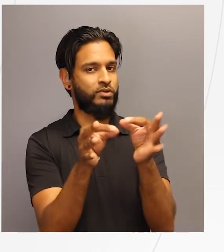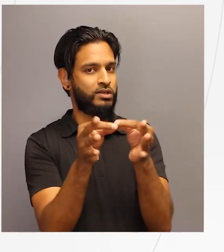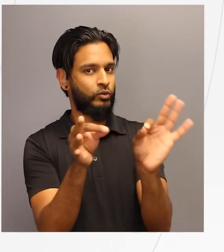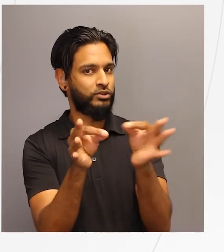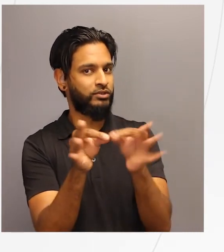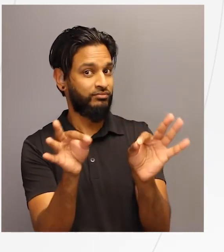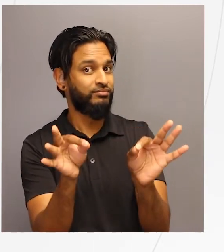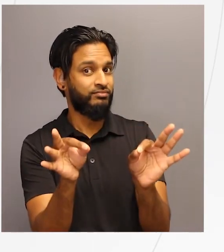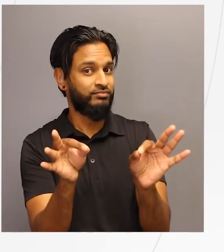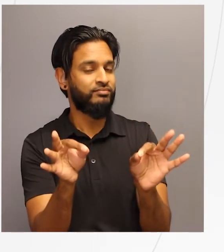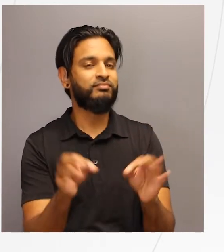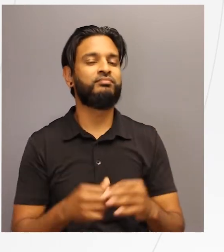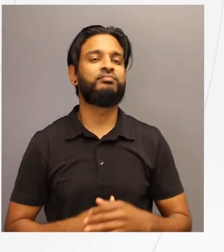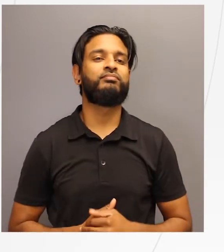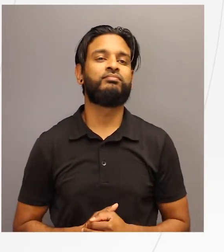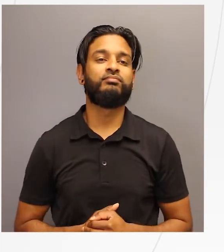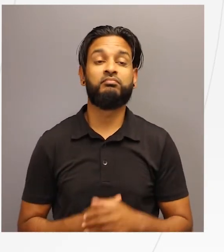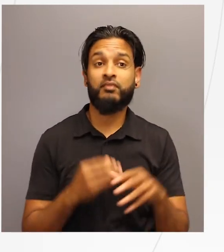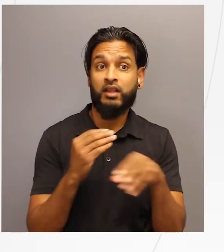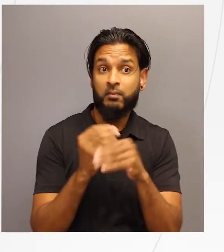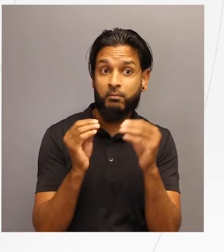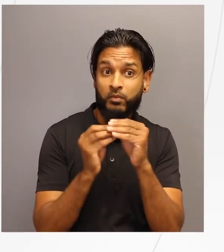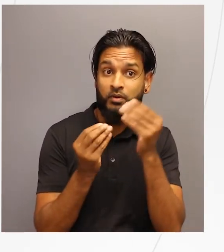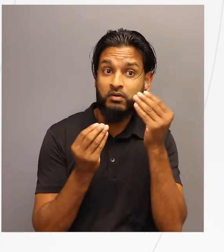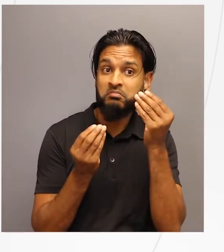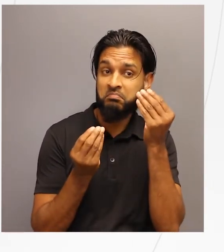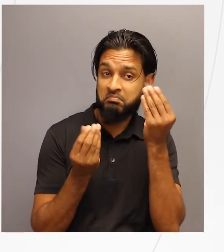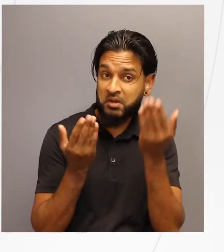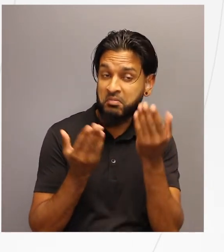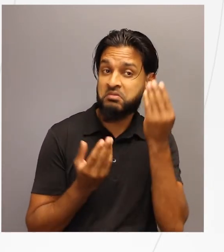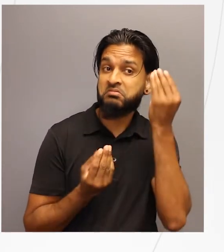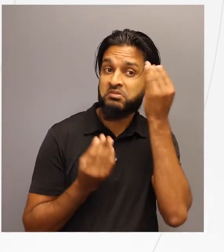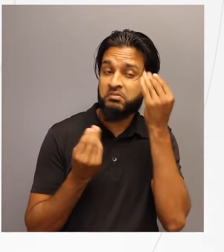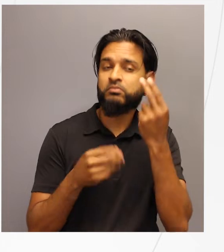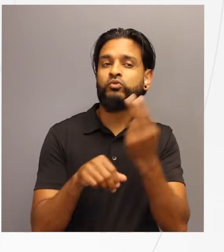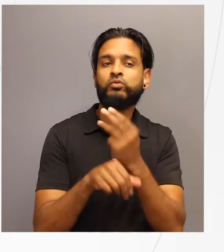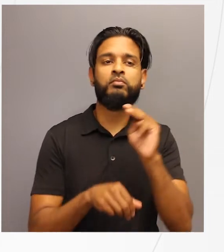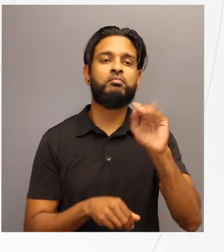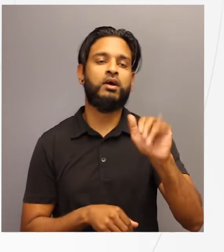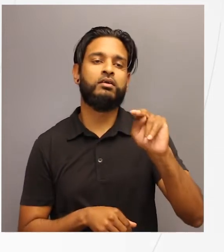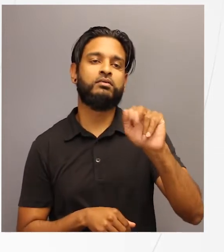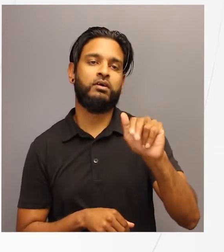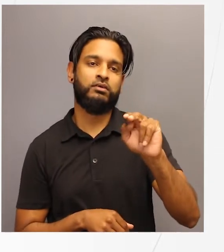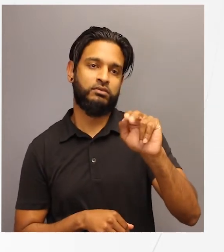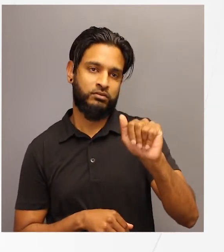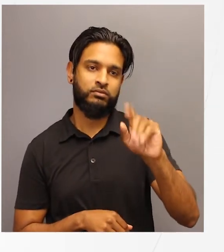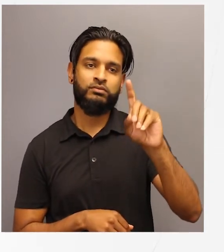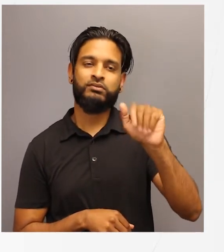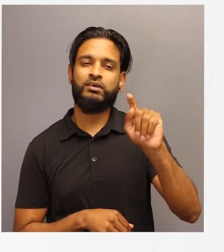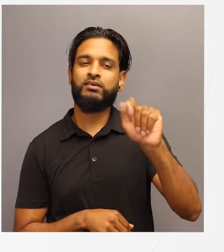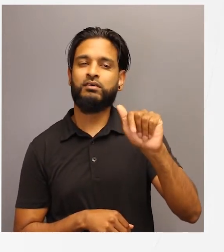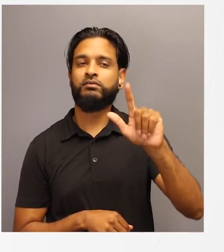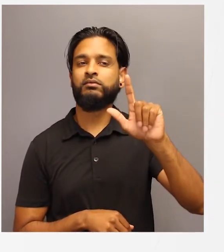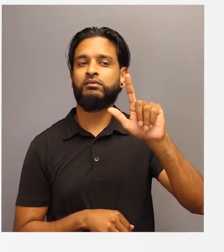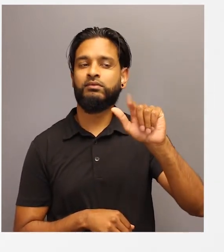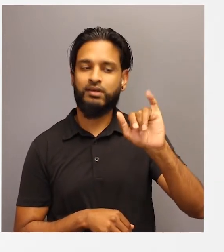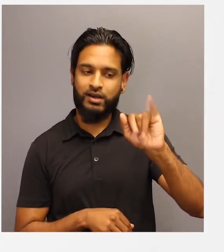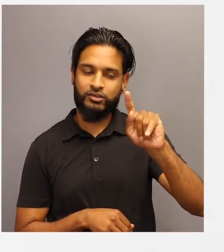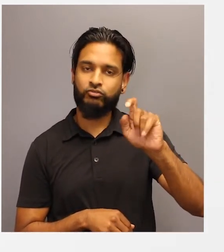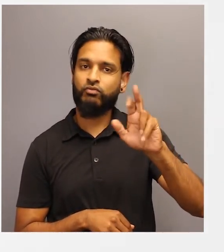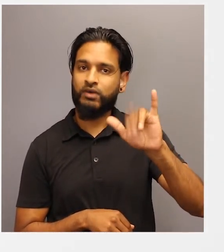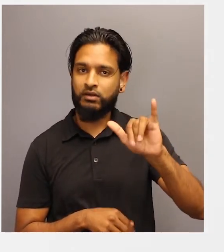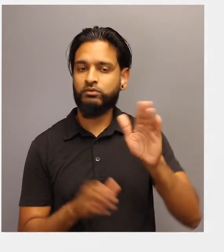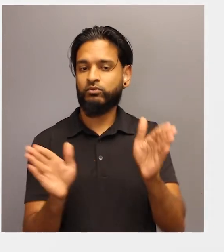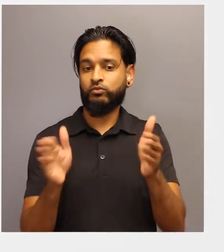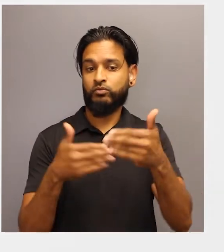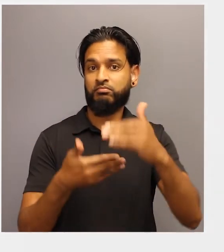As an extension to this activity, you might consider using the My NASA Data Literacy Cube for your students to further explore and explain